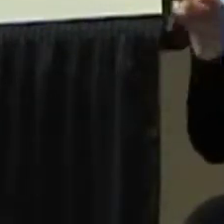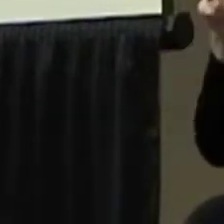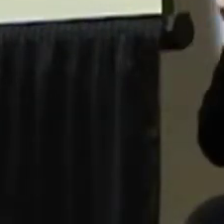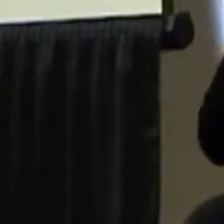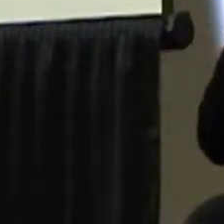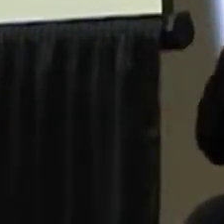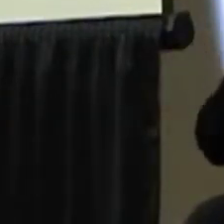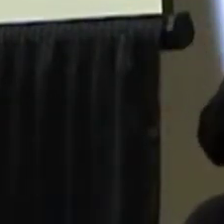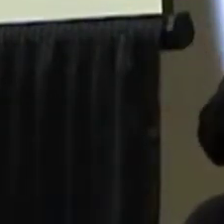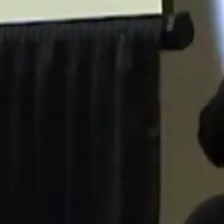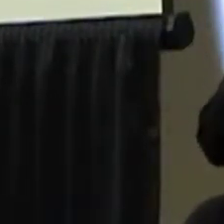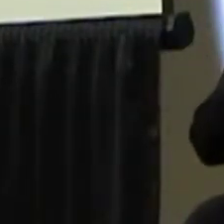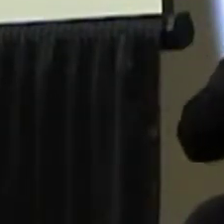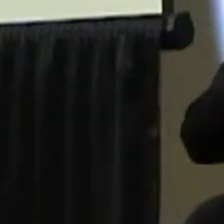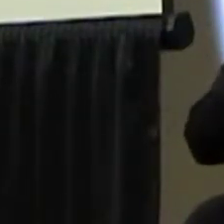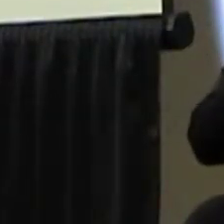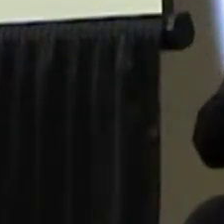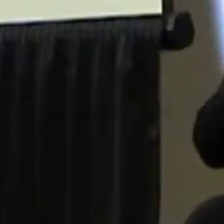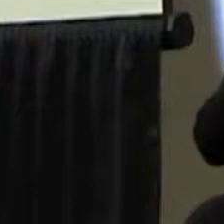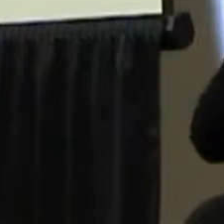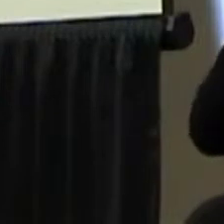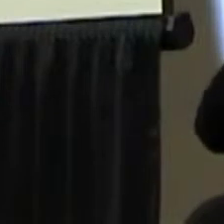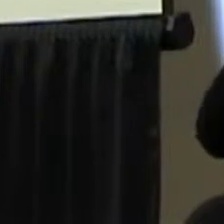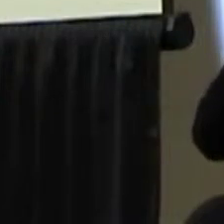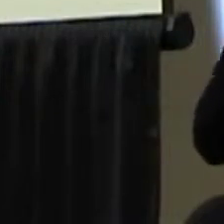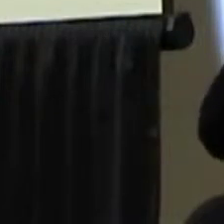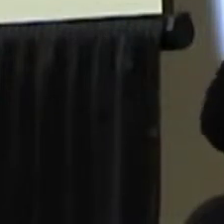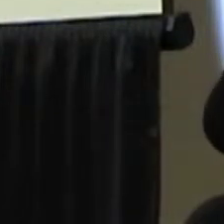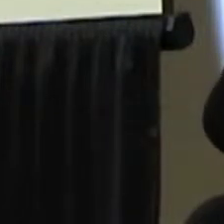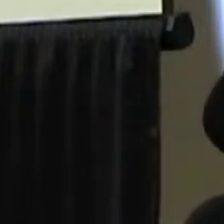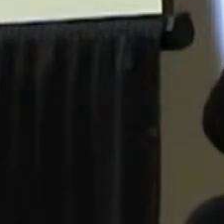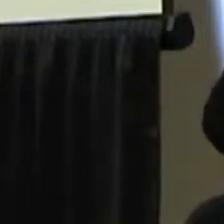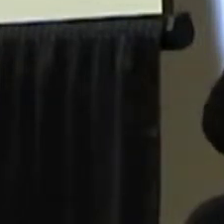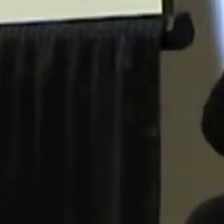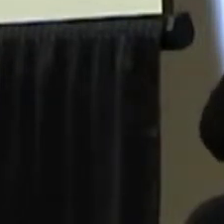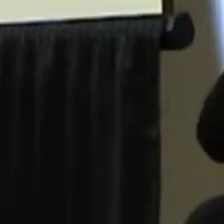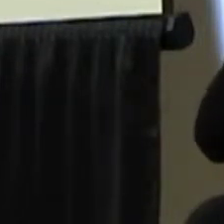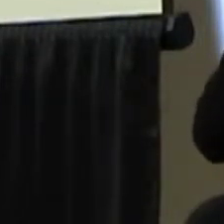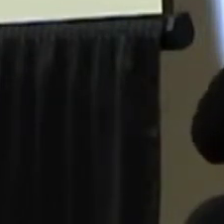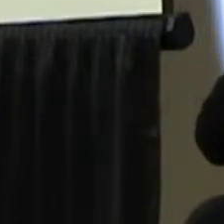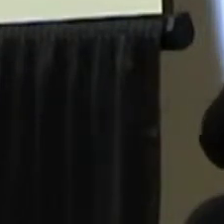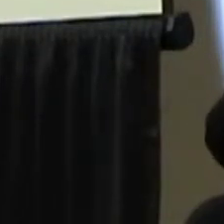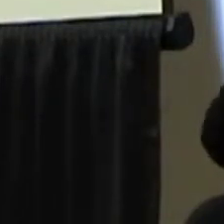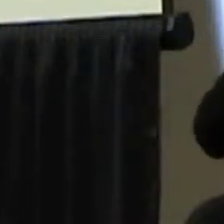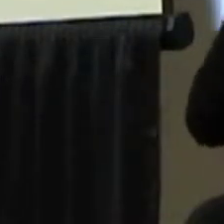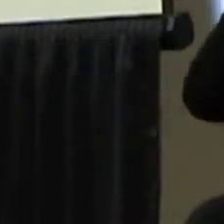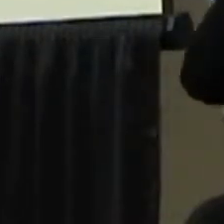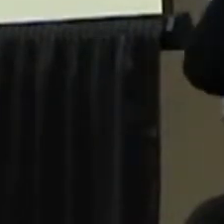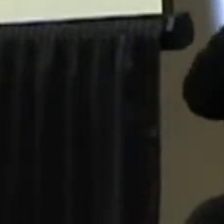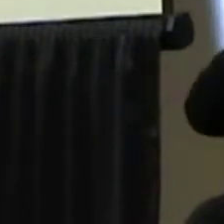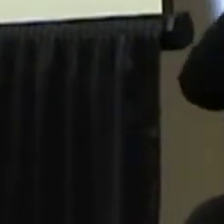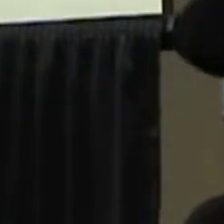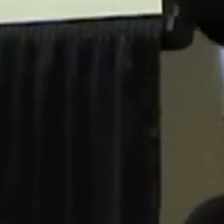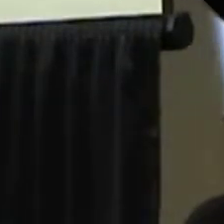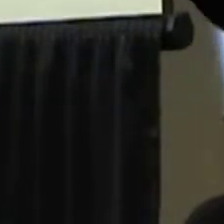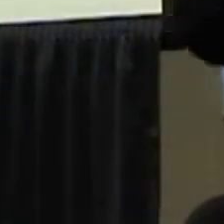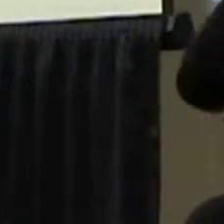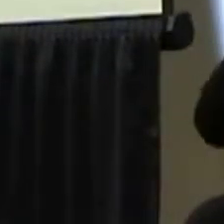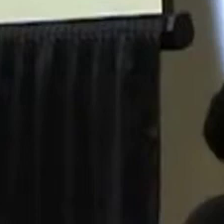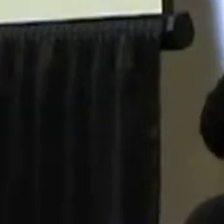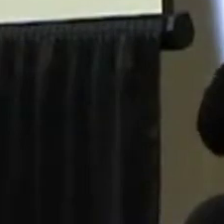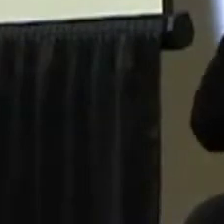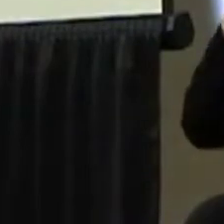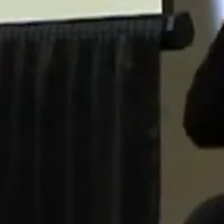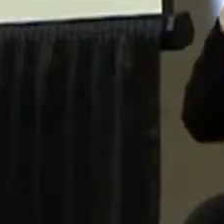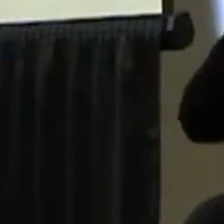times. A lot of our children, you know, would rather be climbing a bookcase or, you know, rolling across the floor as